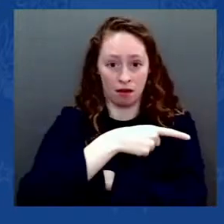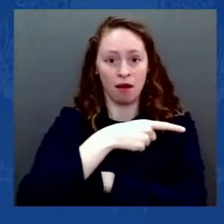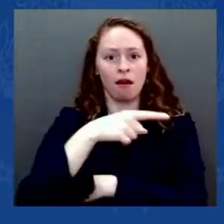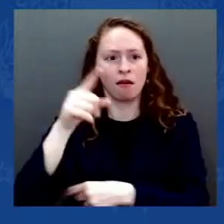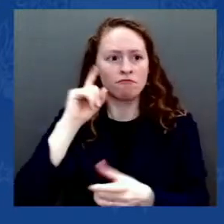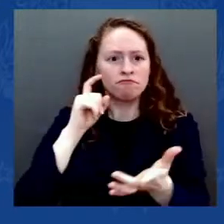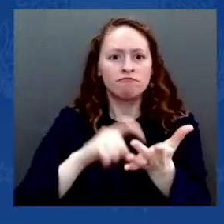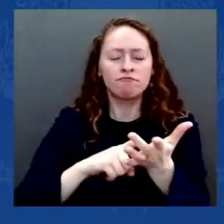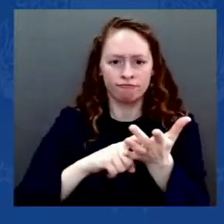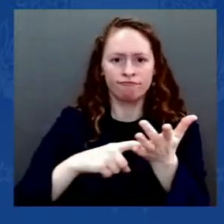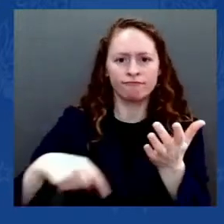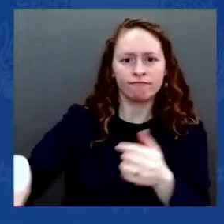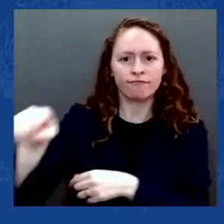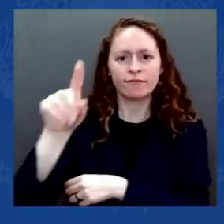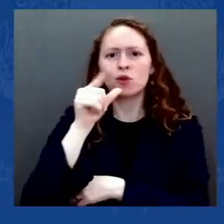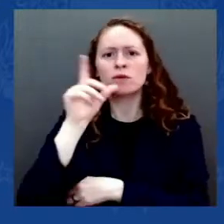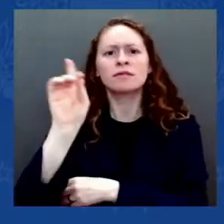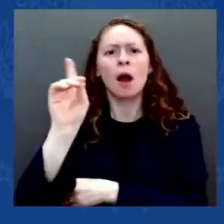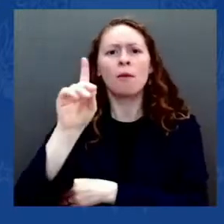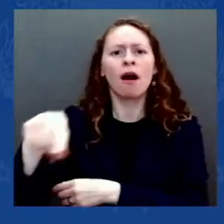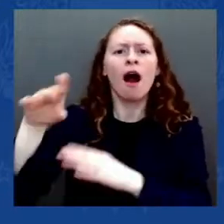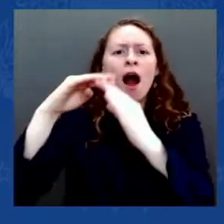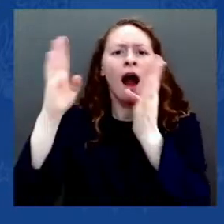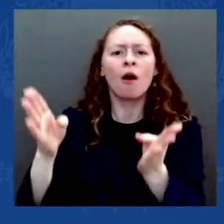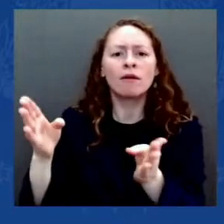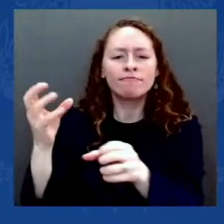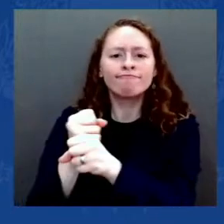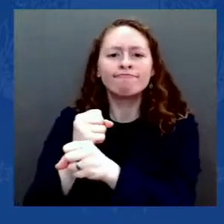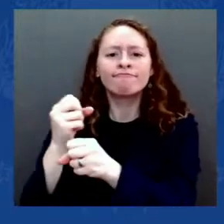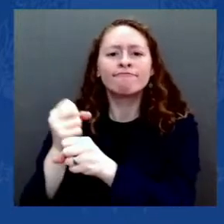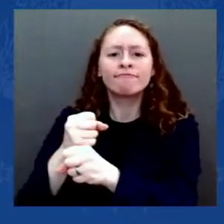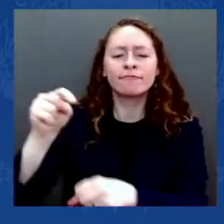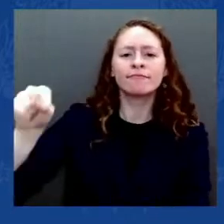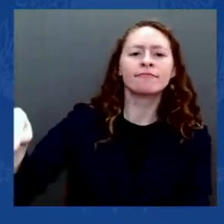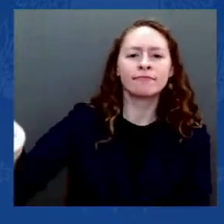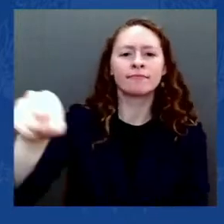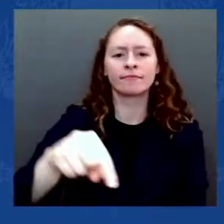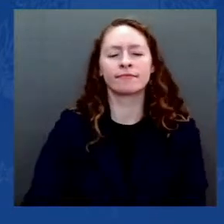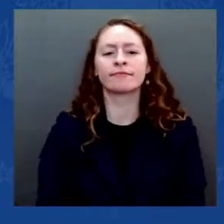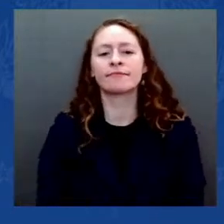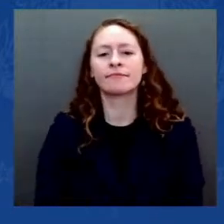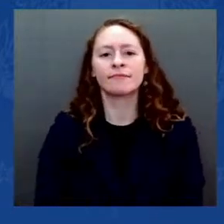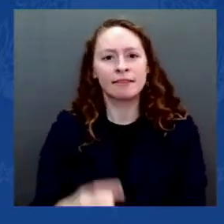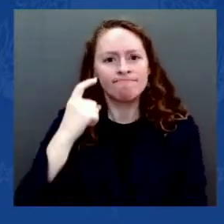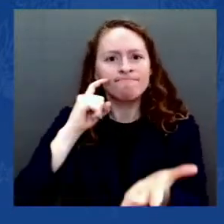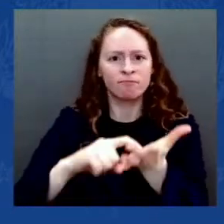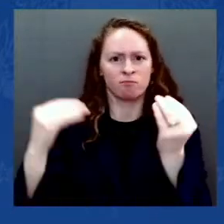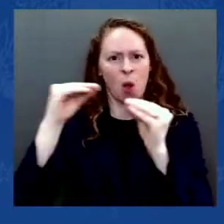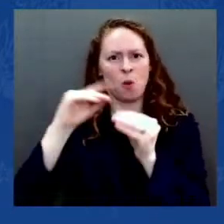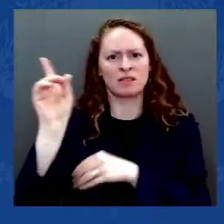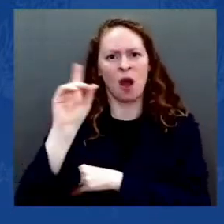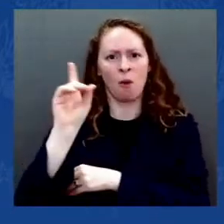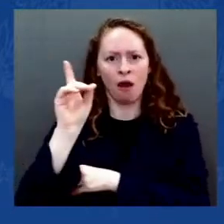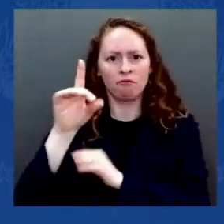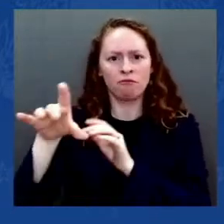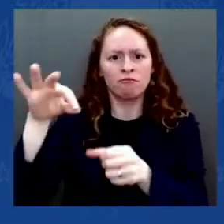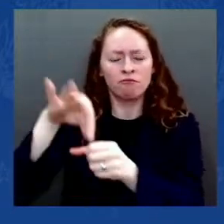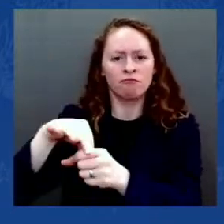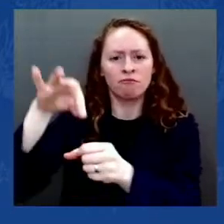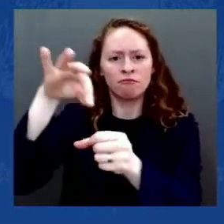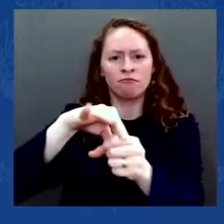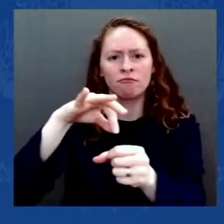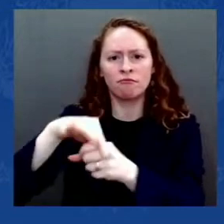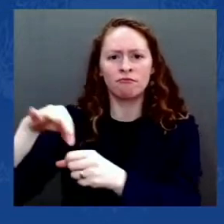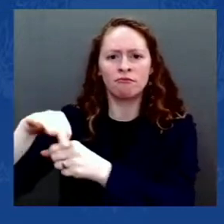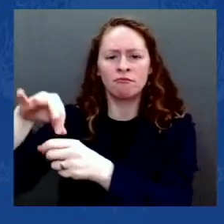Then we went down the line. Governors, senators, House of Representatives. Somehow, those results were accurate on the